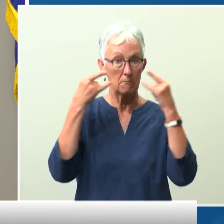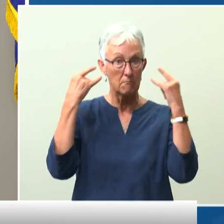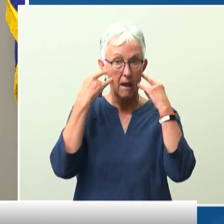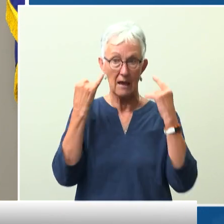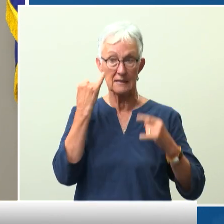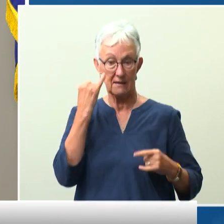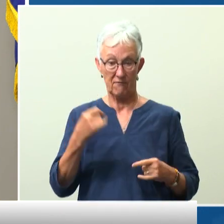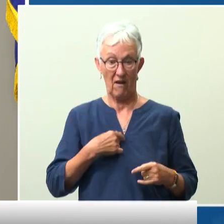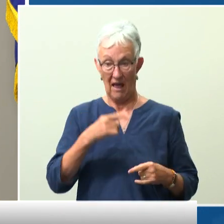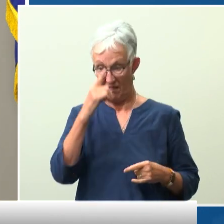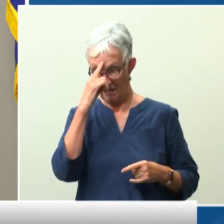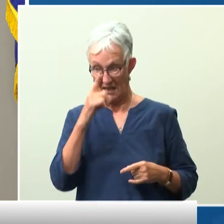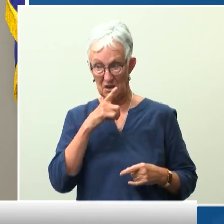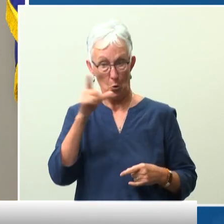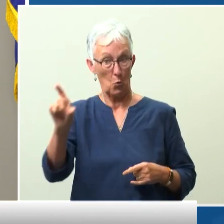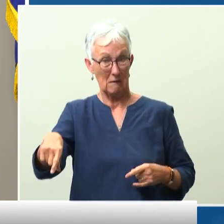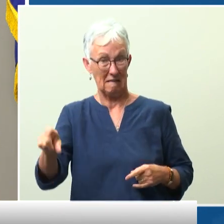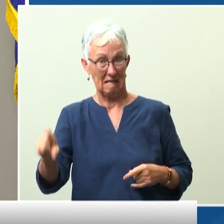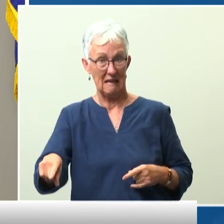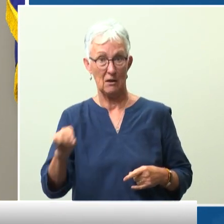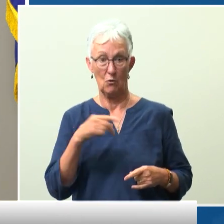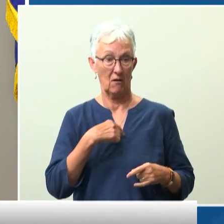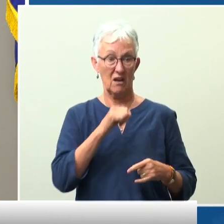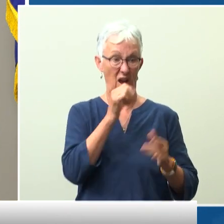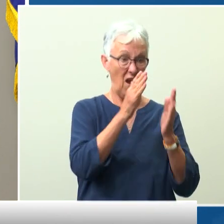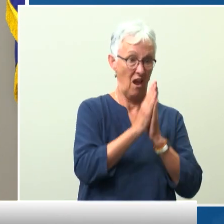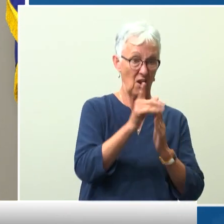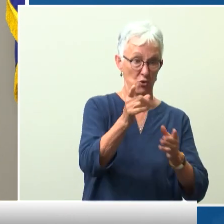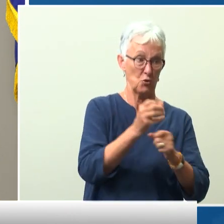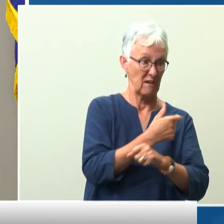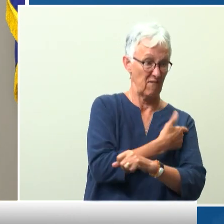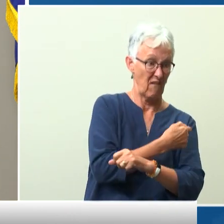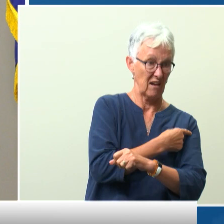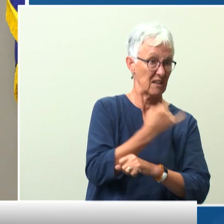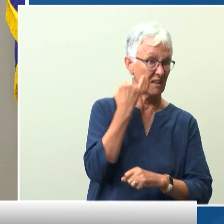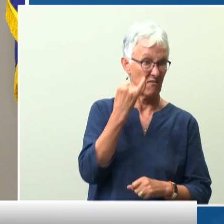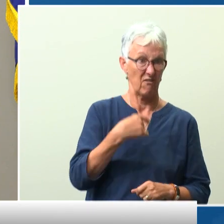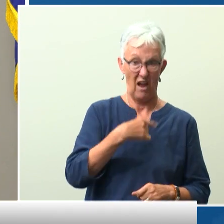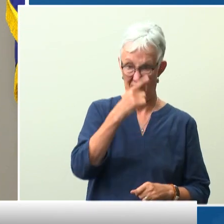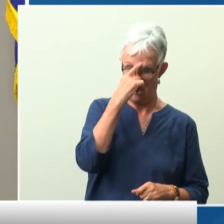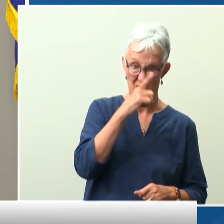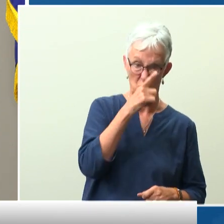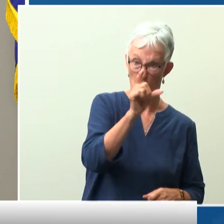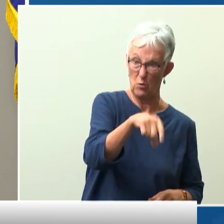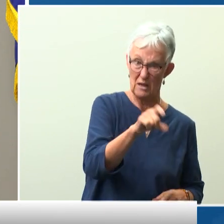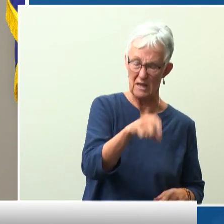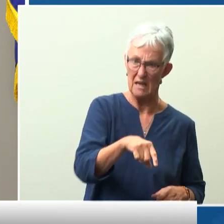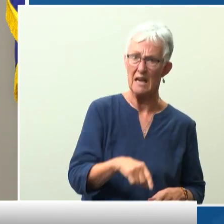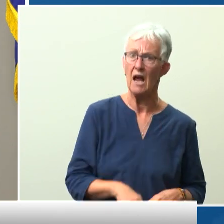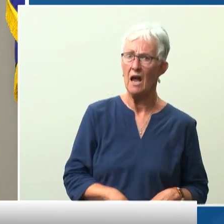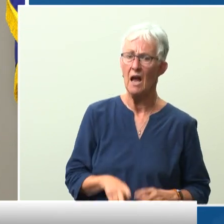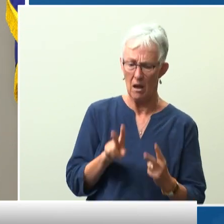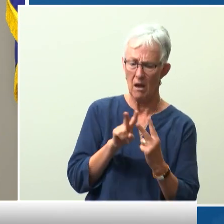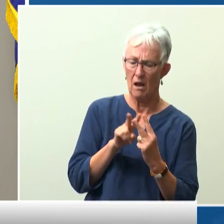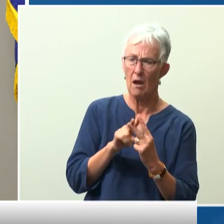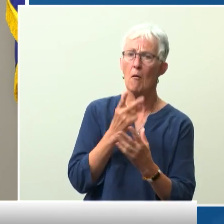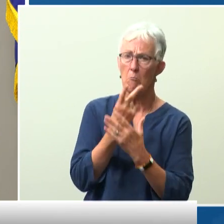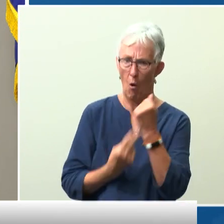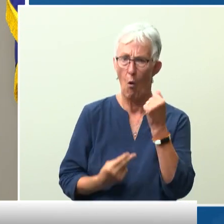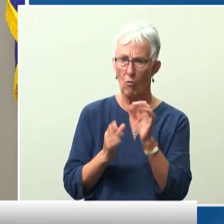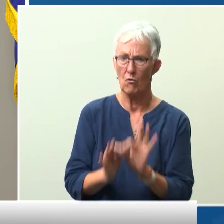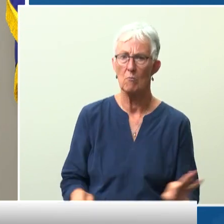search. Nor is it too late. I have my own children to protect, to raise, to love,